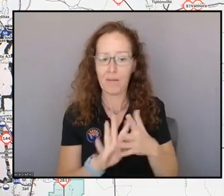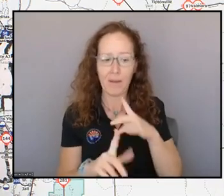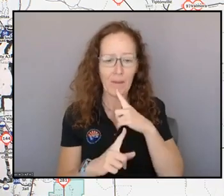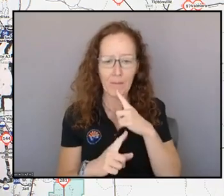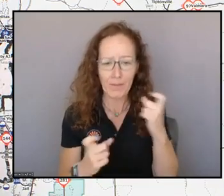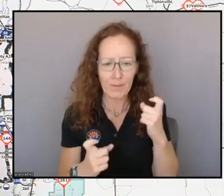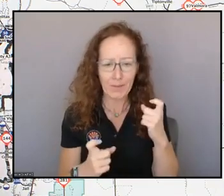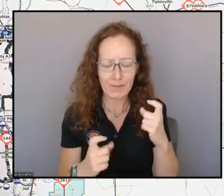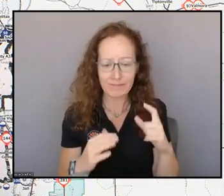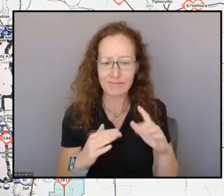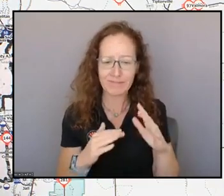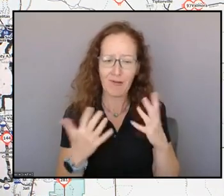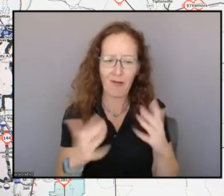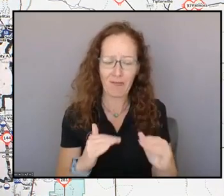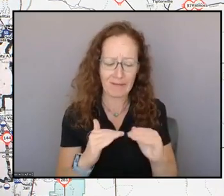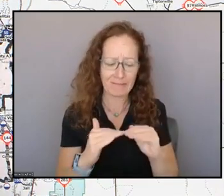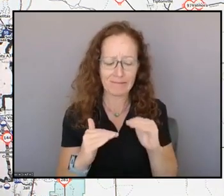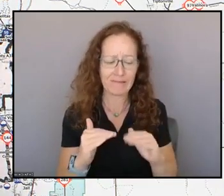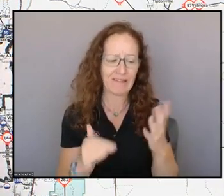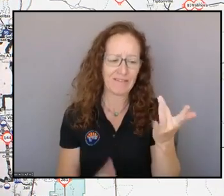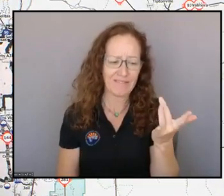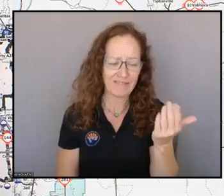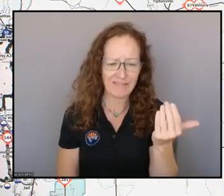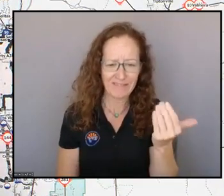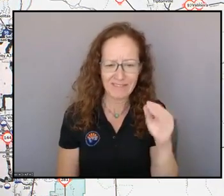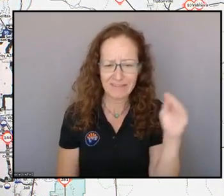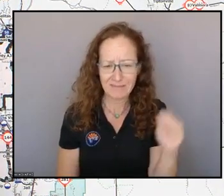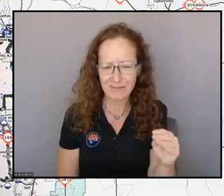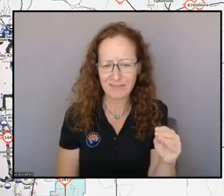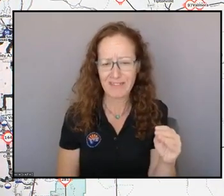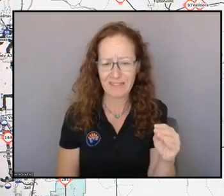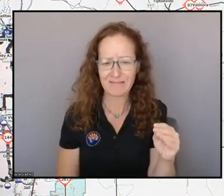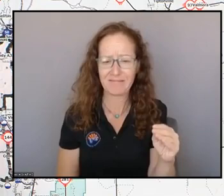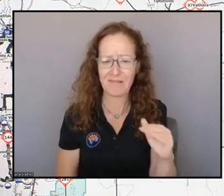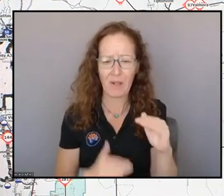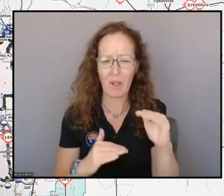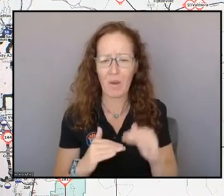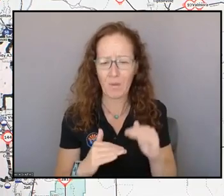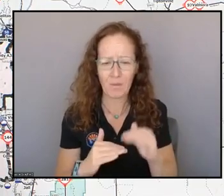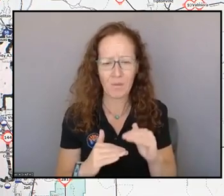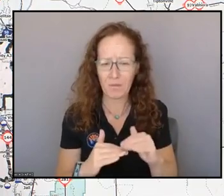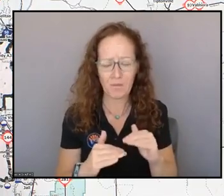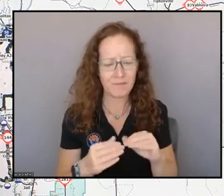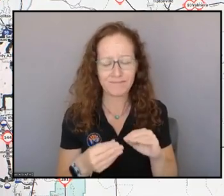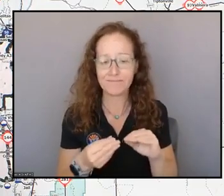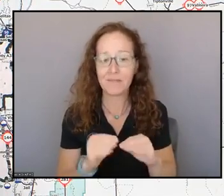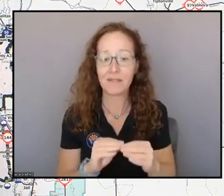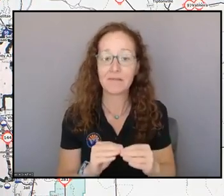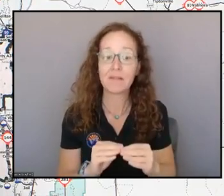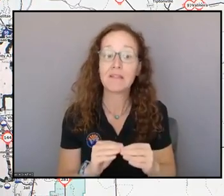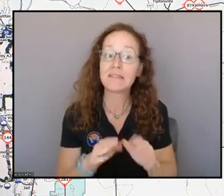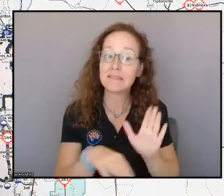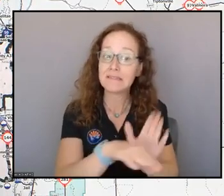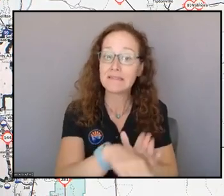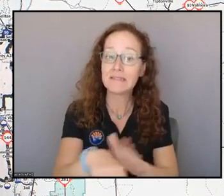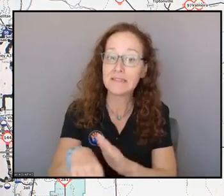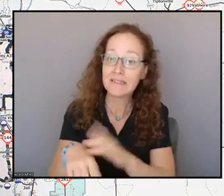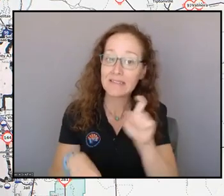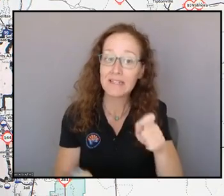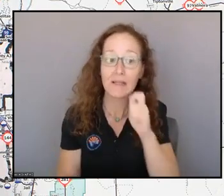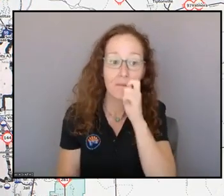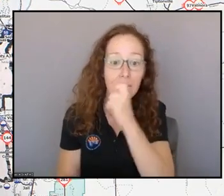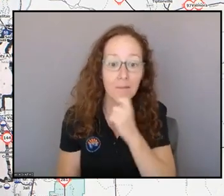double-digit relative humidity values. So, chapstick warning in full effect, but also